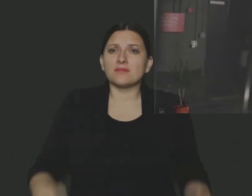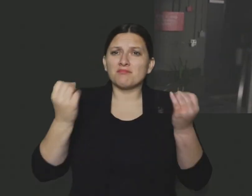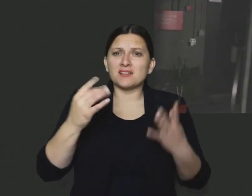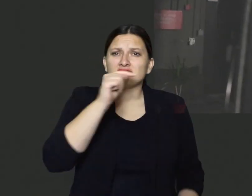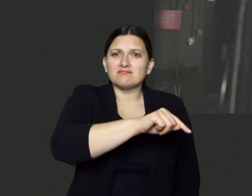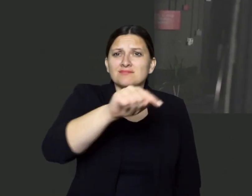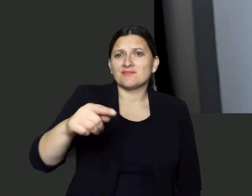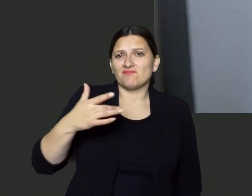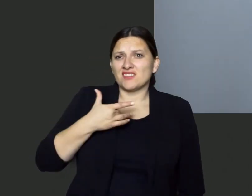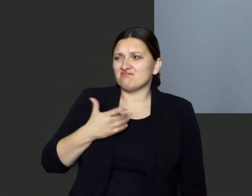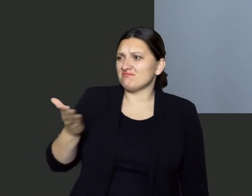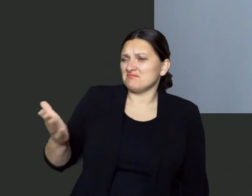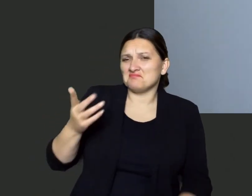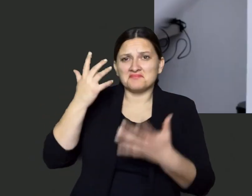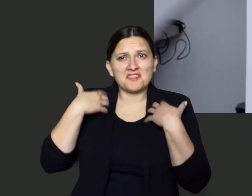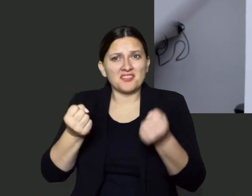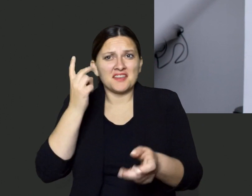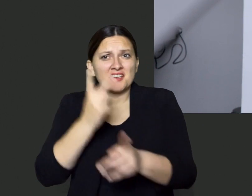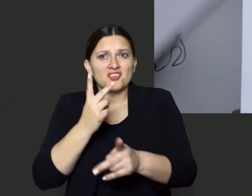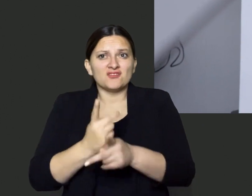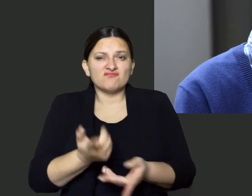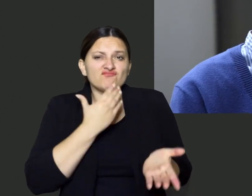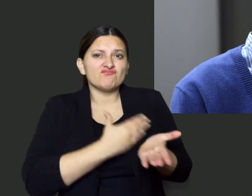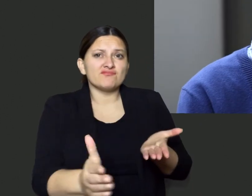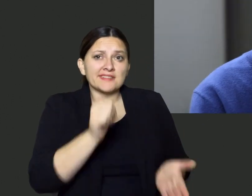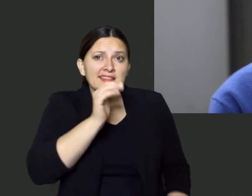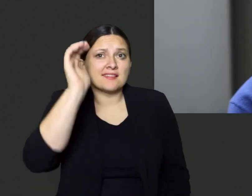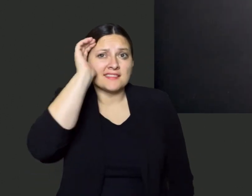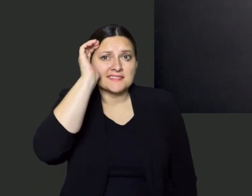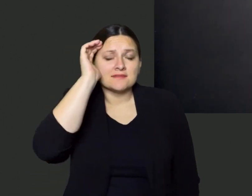Why do so many people feel unheard in health care?